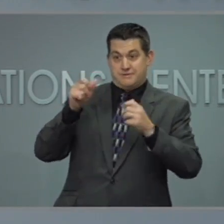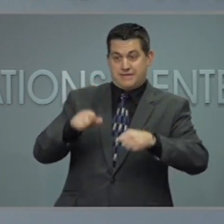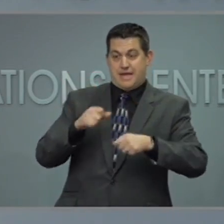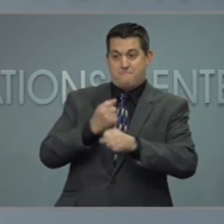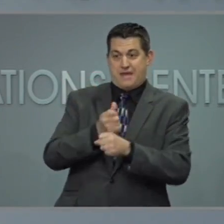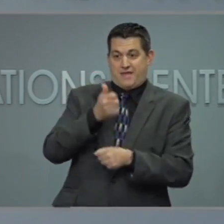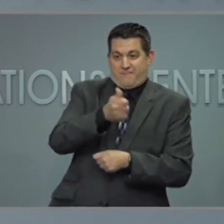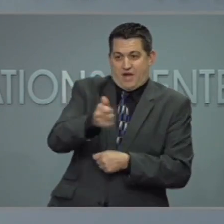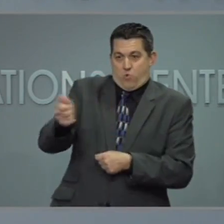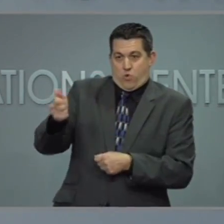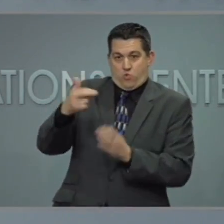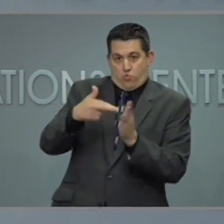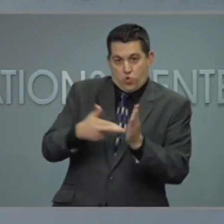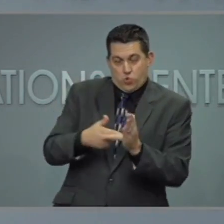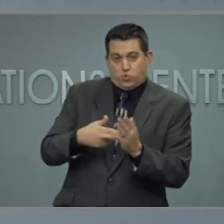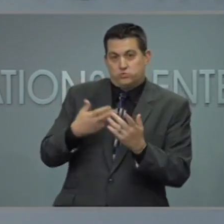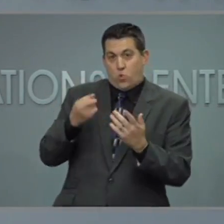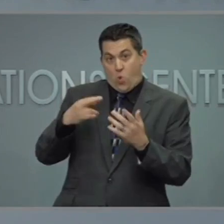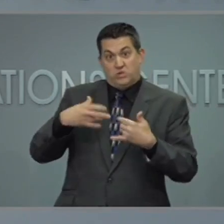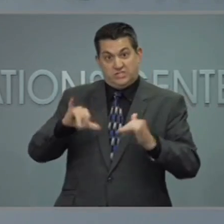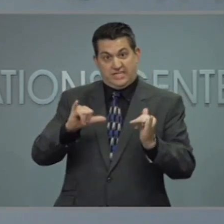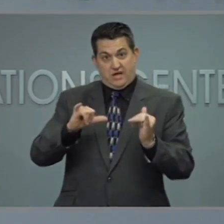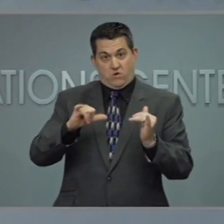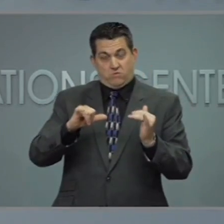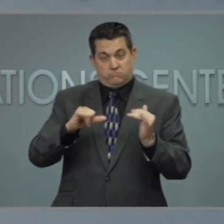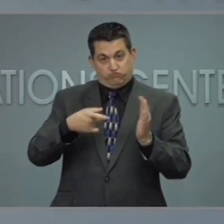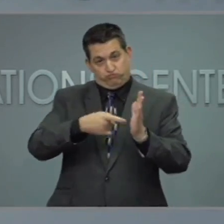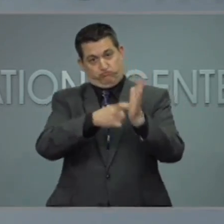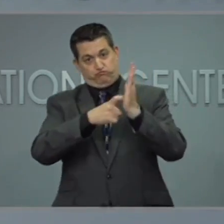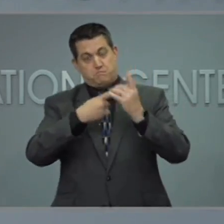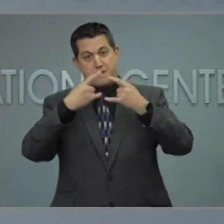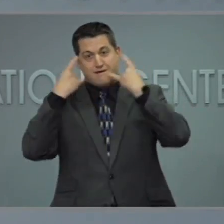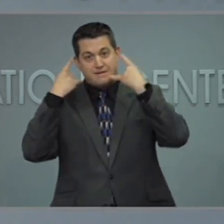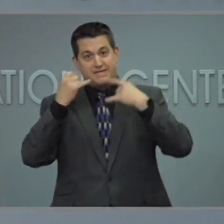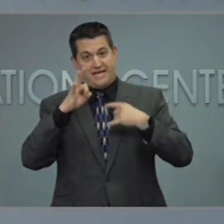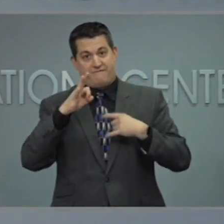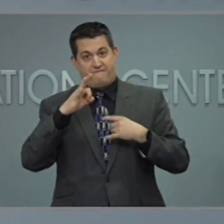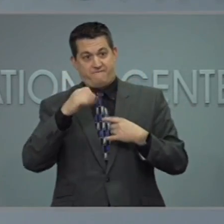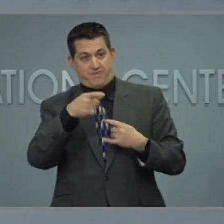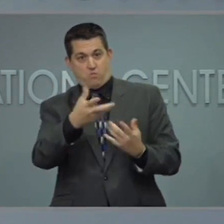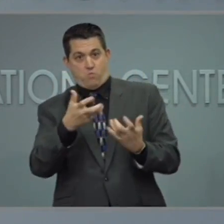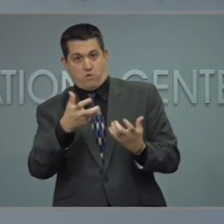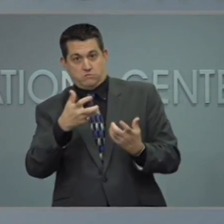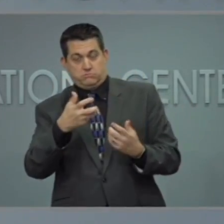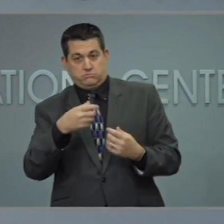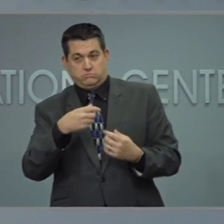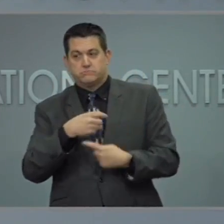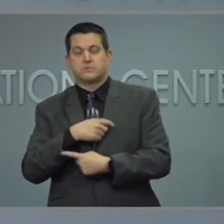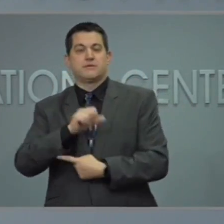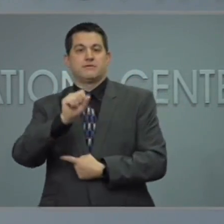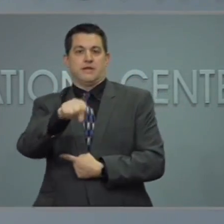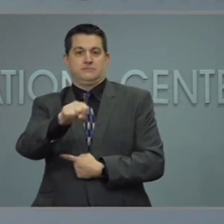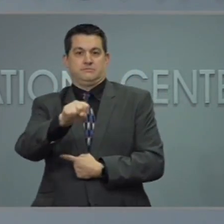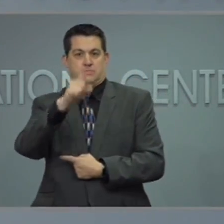able to make their own rules or still require masks if they want to? Yes,